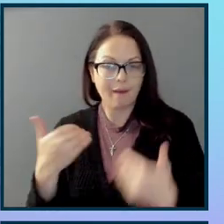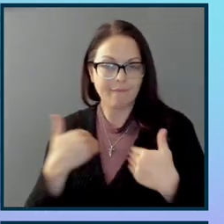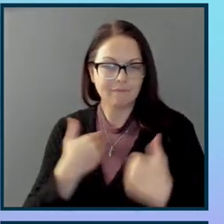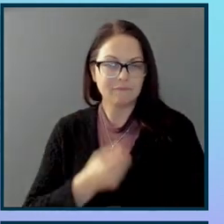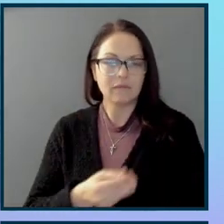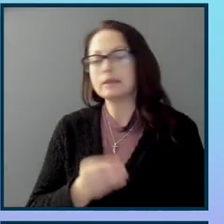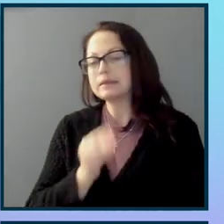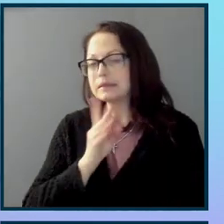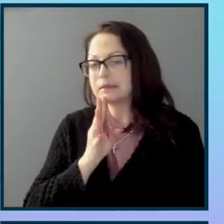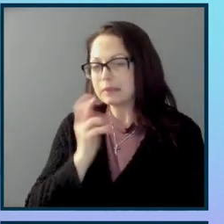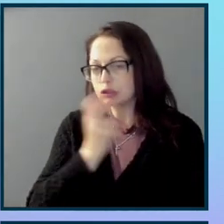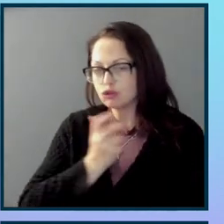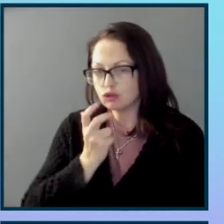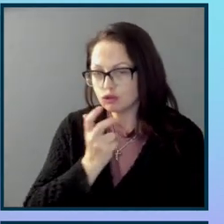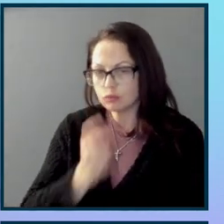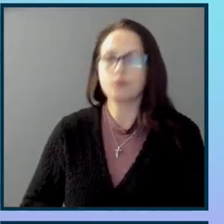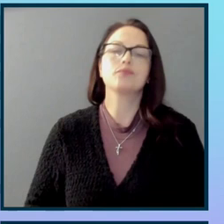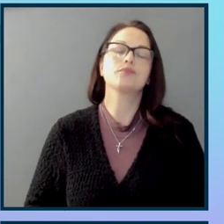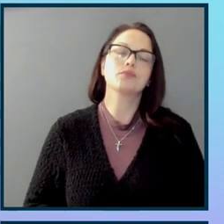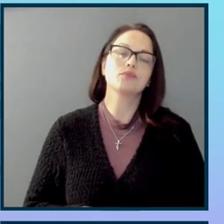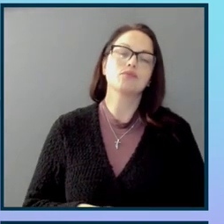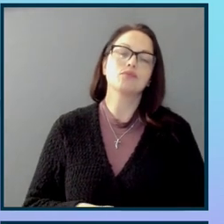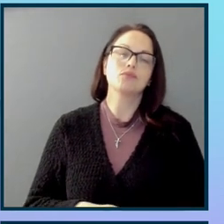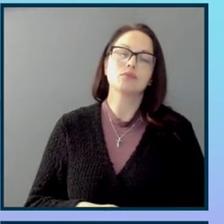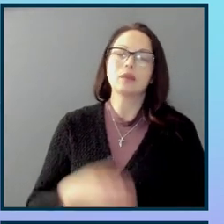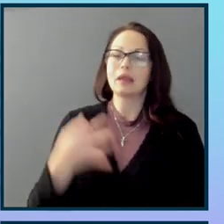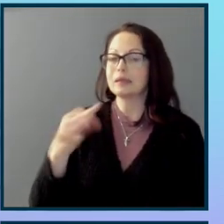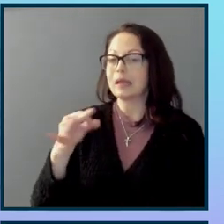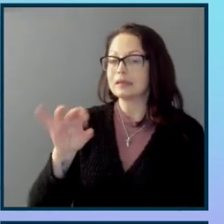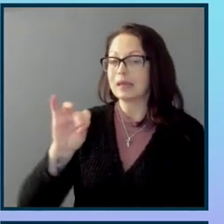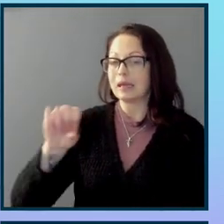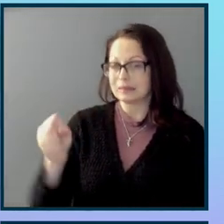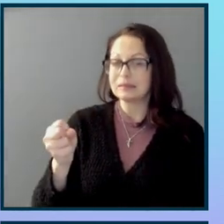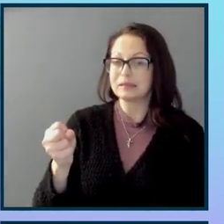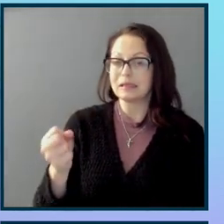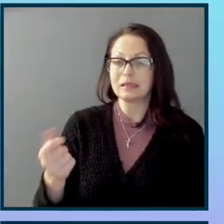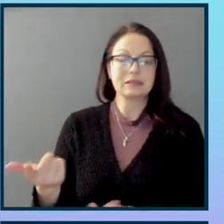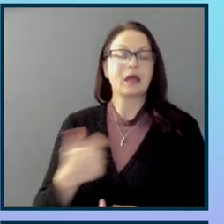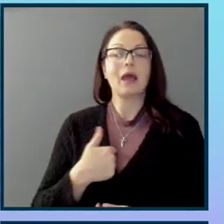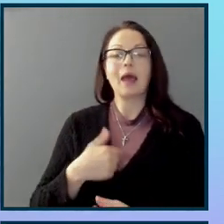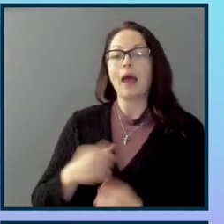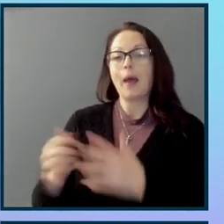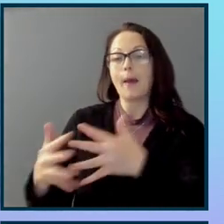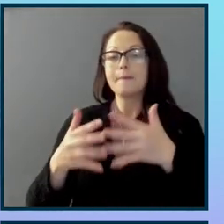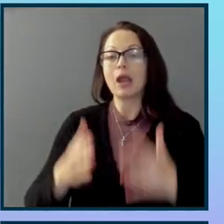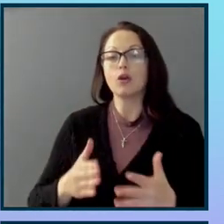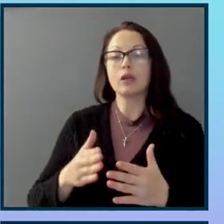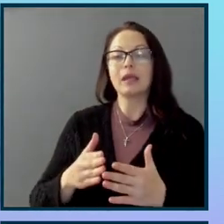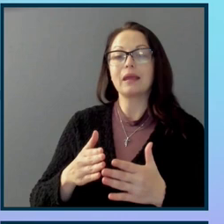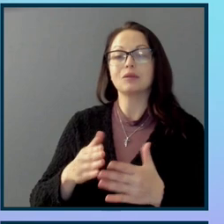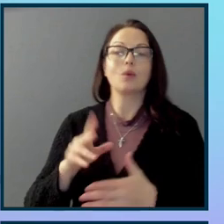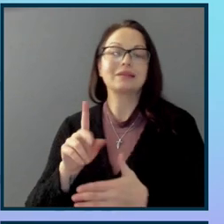In 1990s, we had the Breakthrough American with Disabilities Act pass, which made